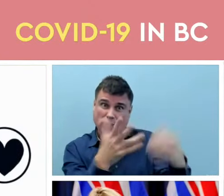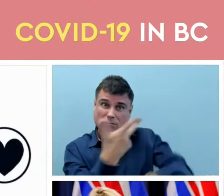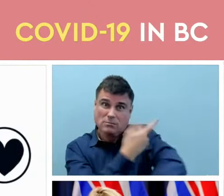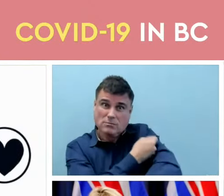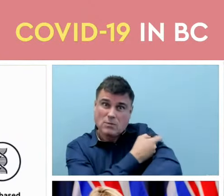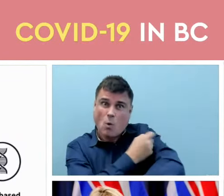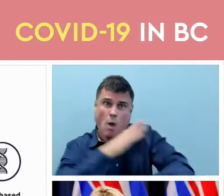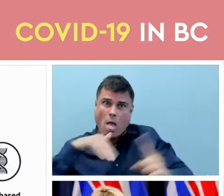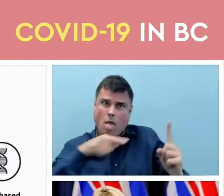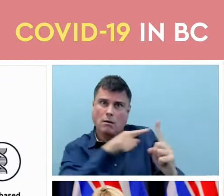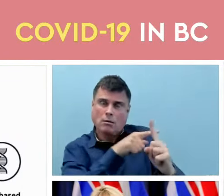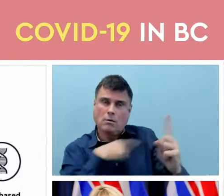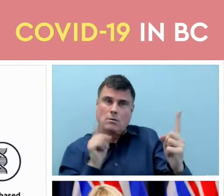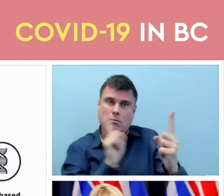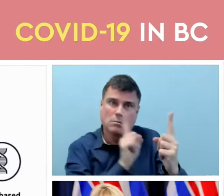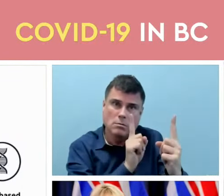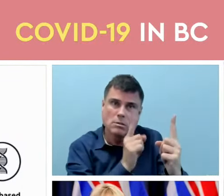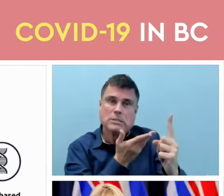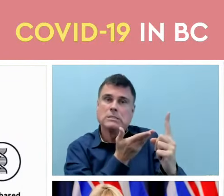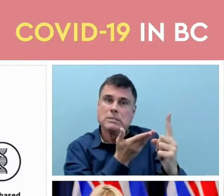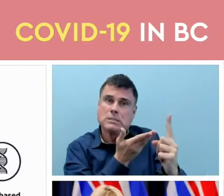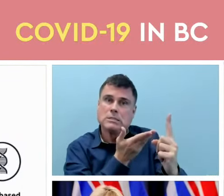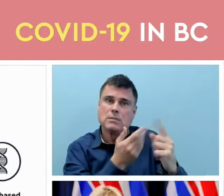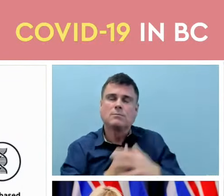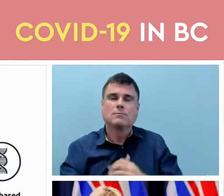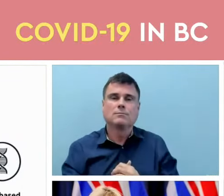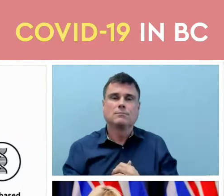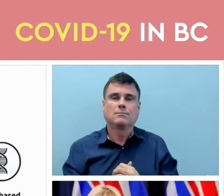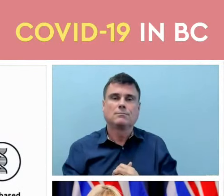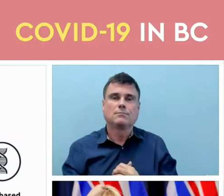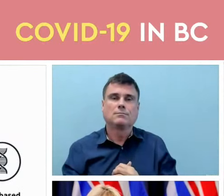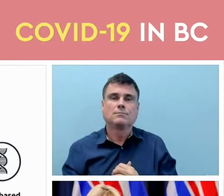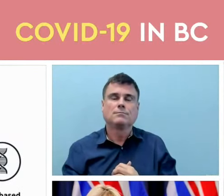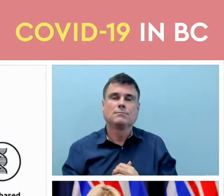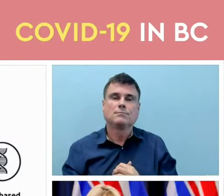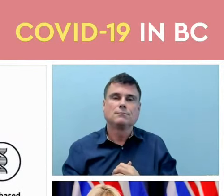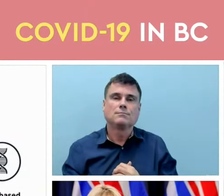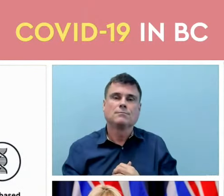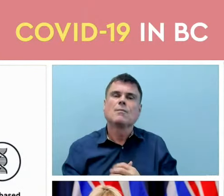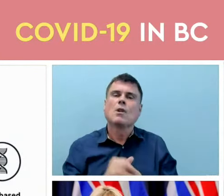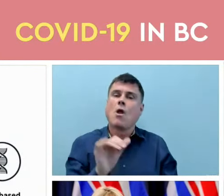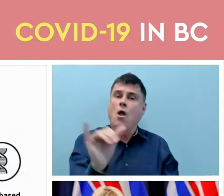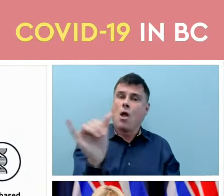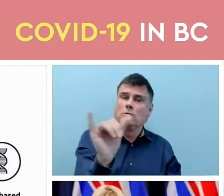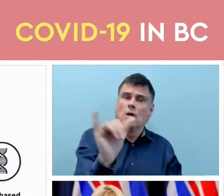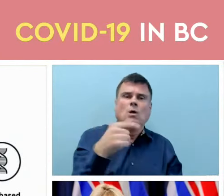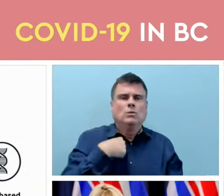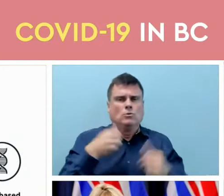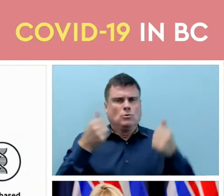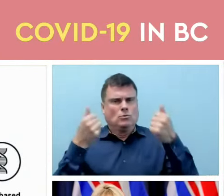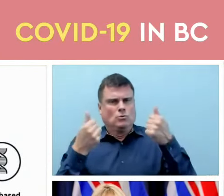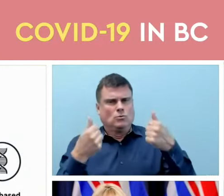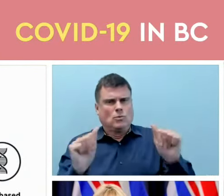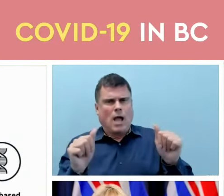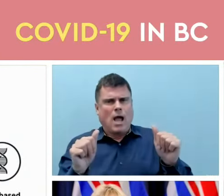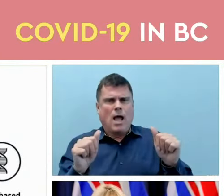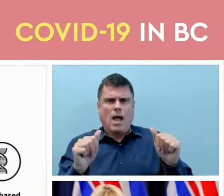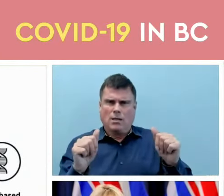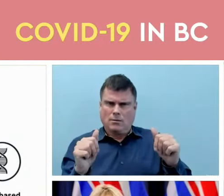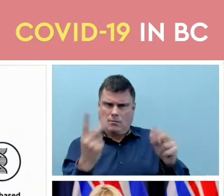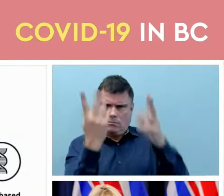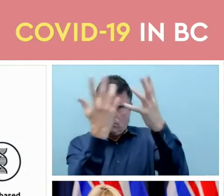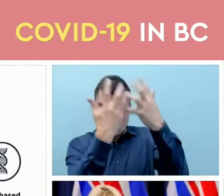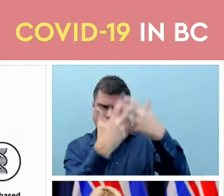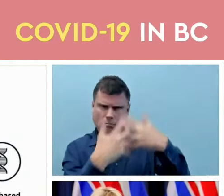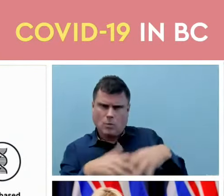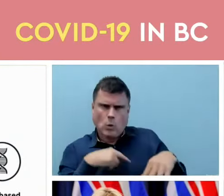I do want to say as well that we are working very hard to integrate all of our surveillance pieces and though we report